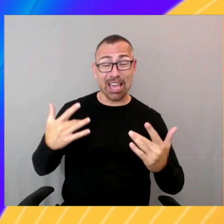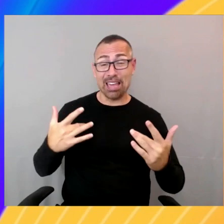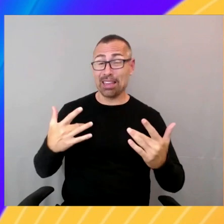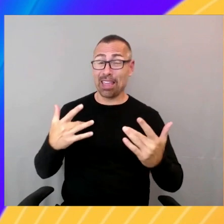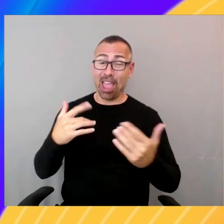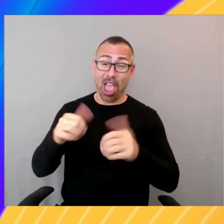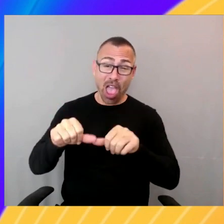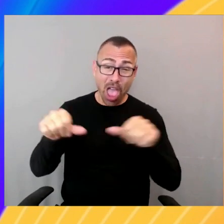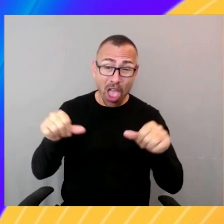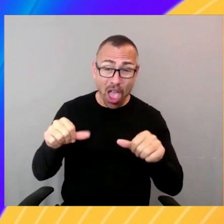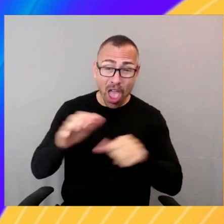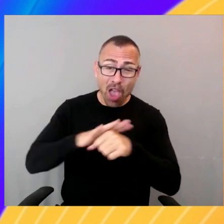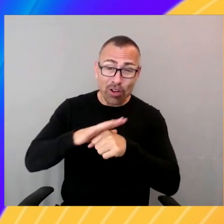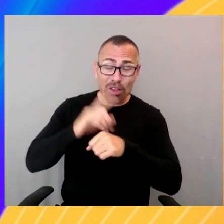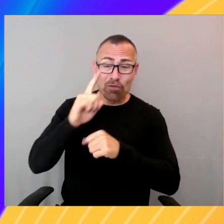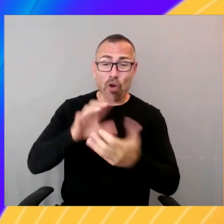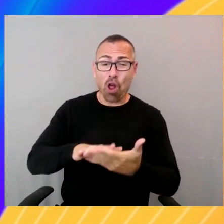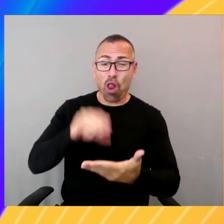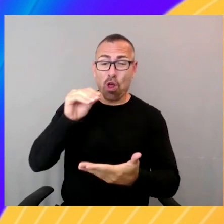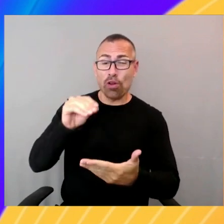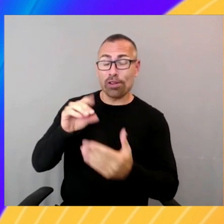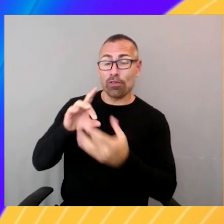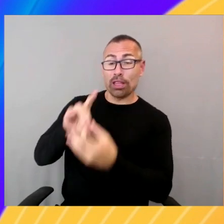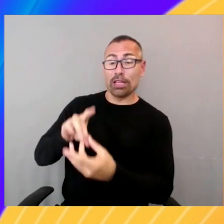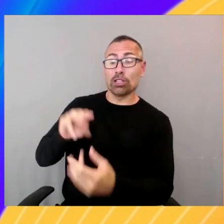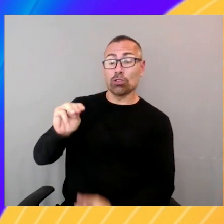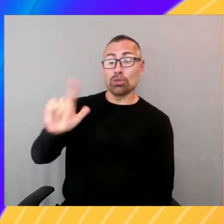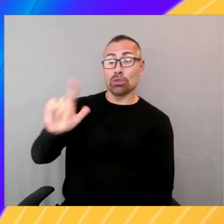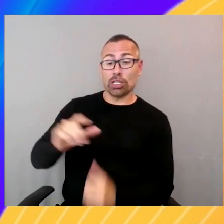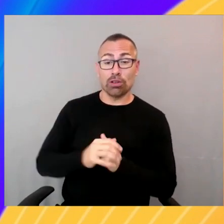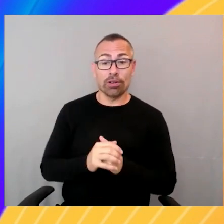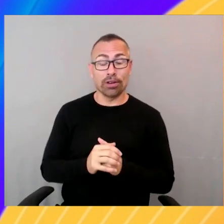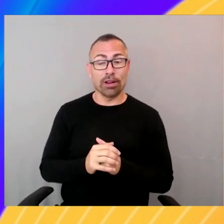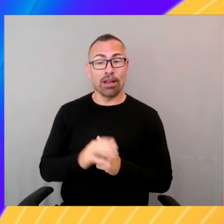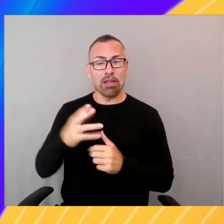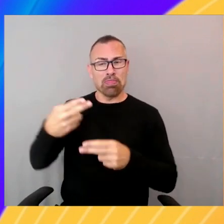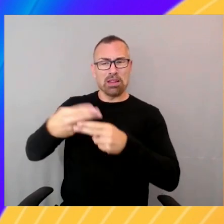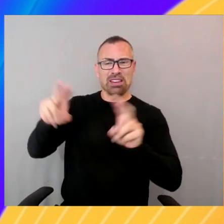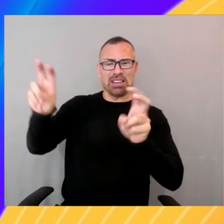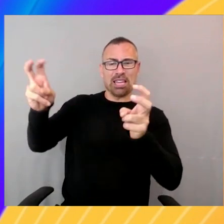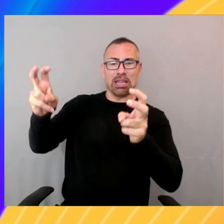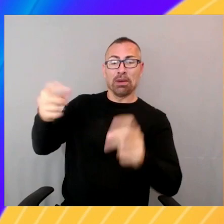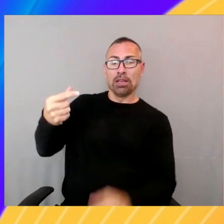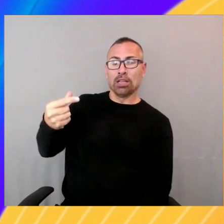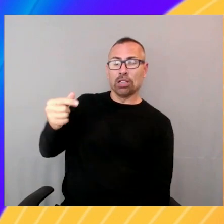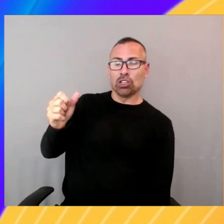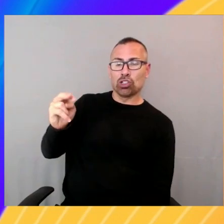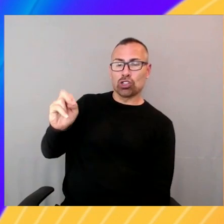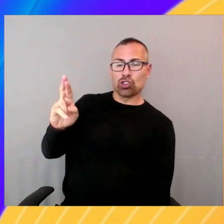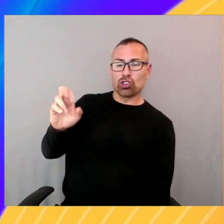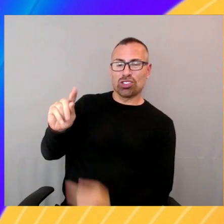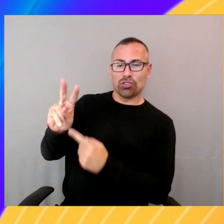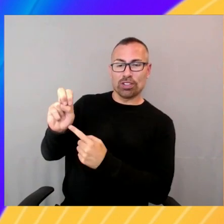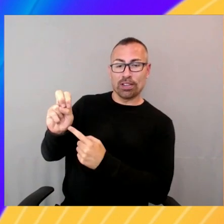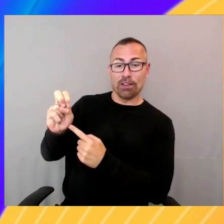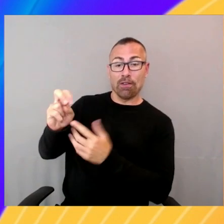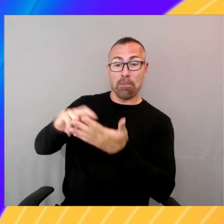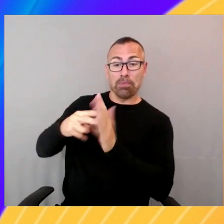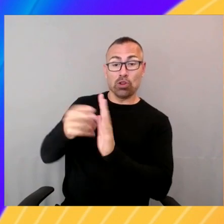the idea here is that you're able to generate net new content that didn't exist before using machine learning.